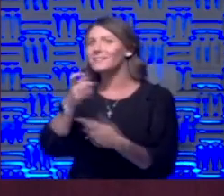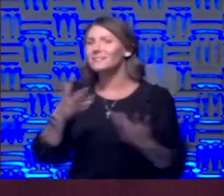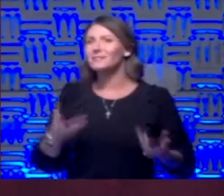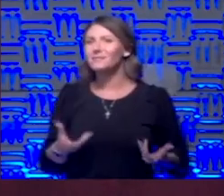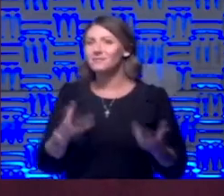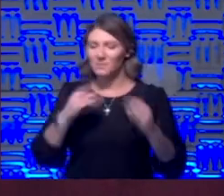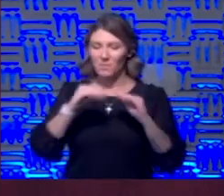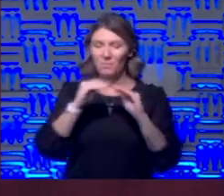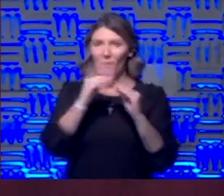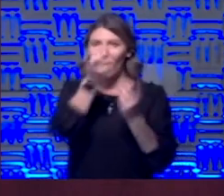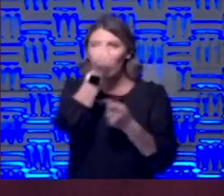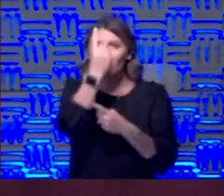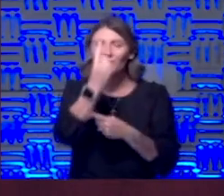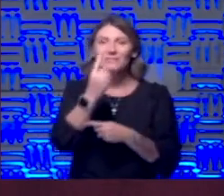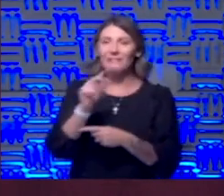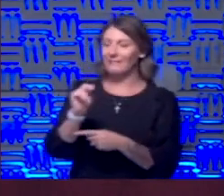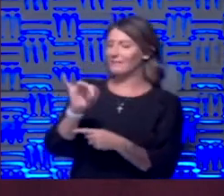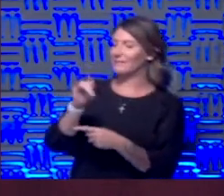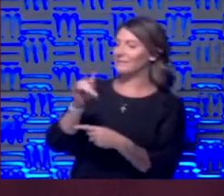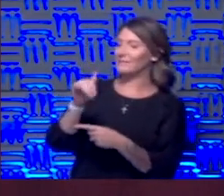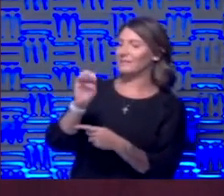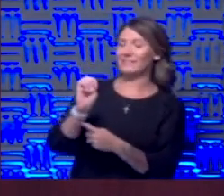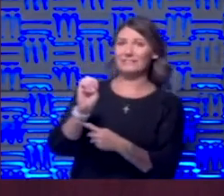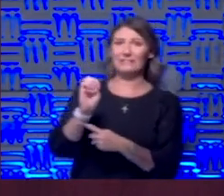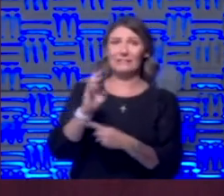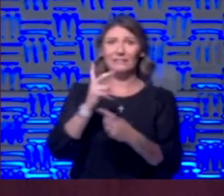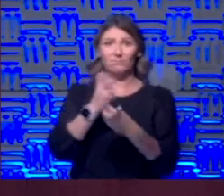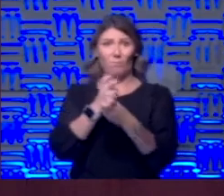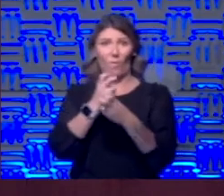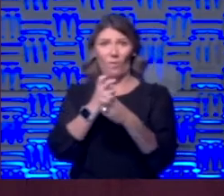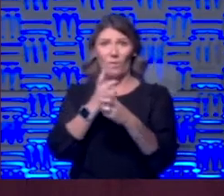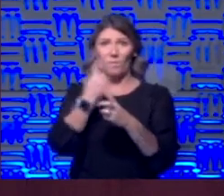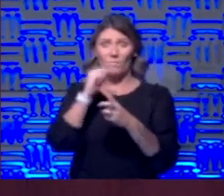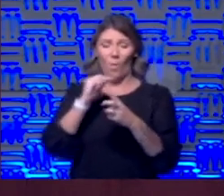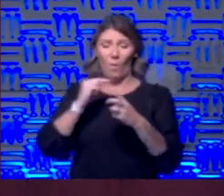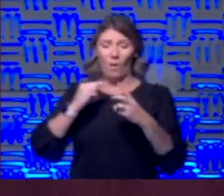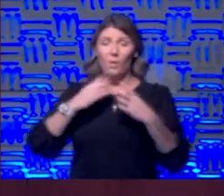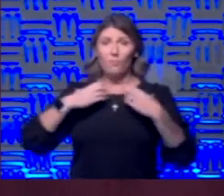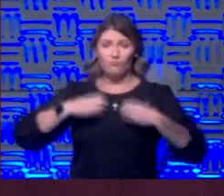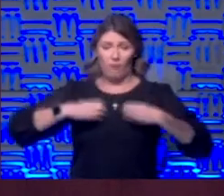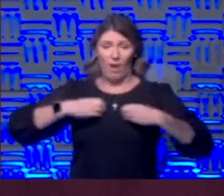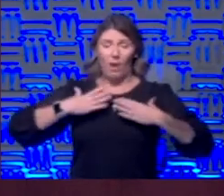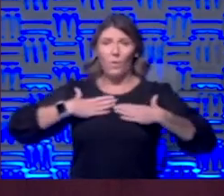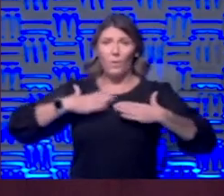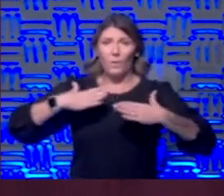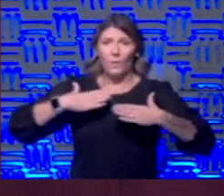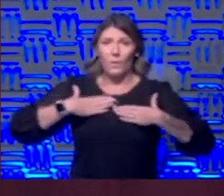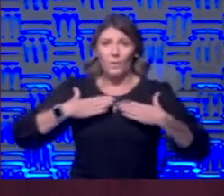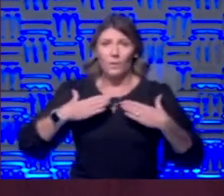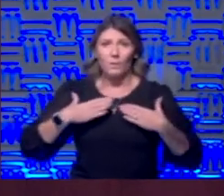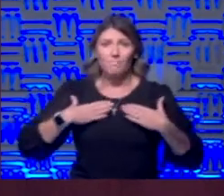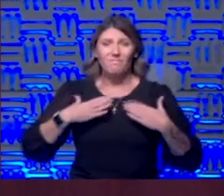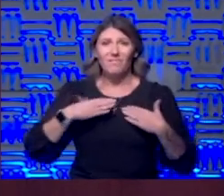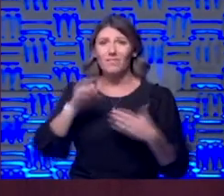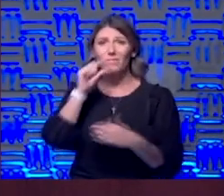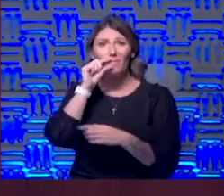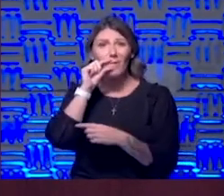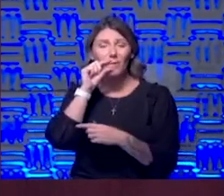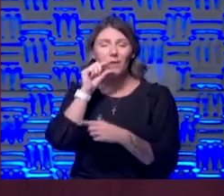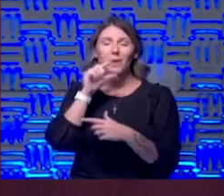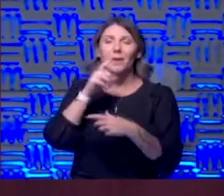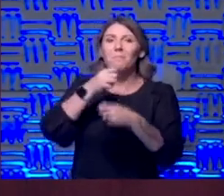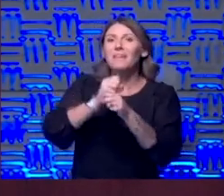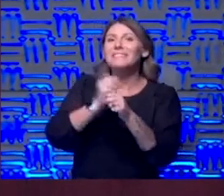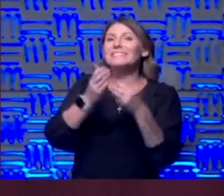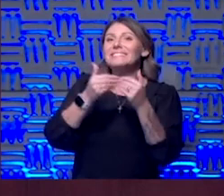not only that the nicotine is actually toxic to your airways because vaping is not geared to make nicotine easily absorbed into the